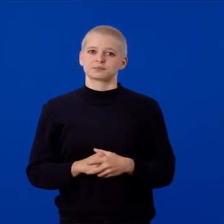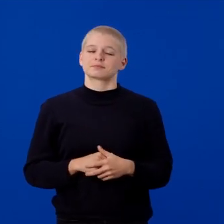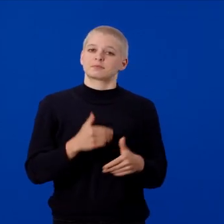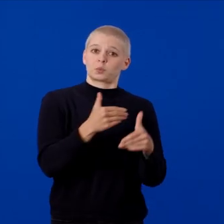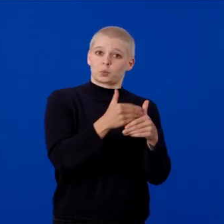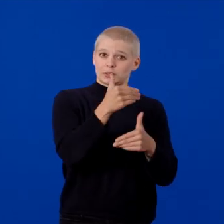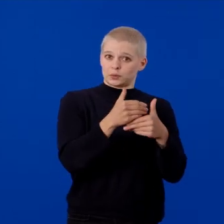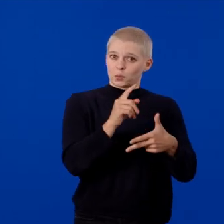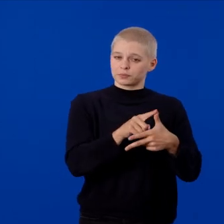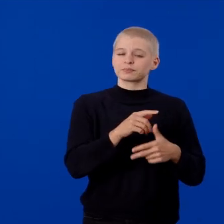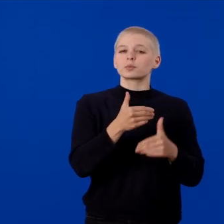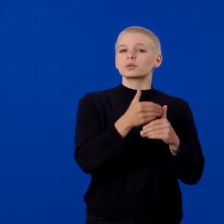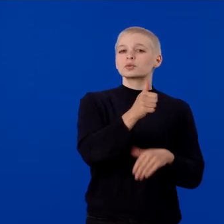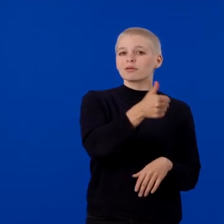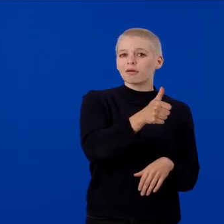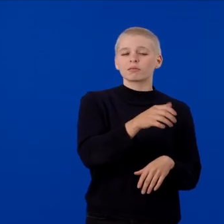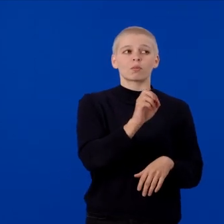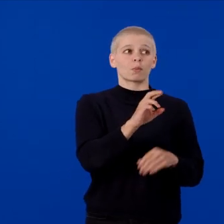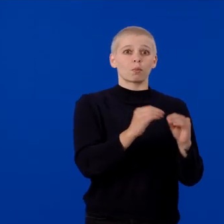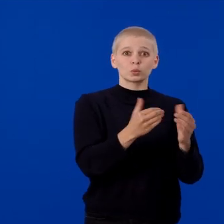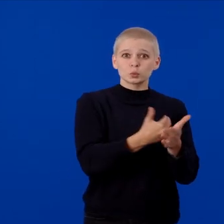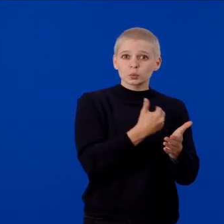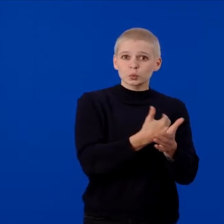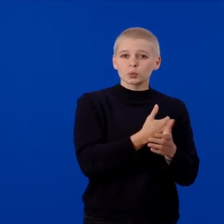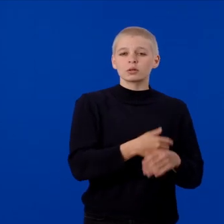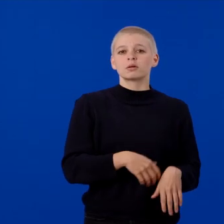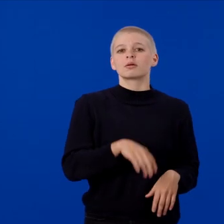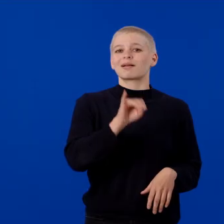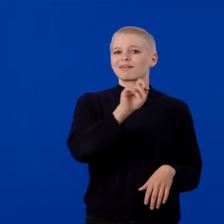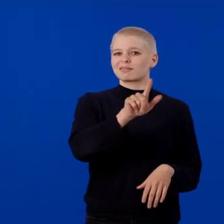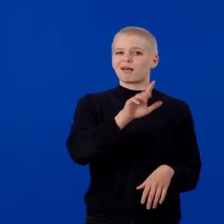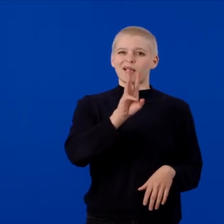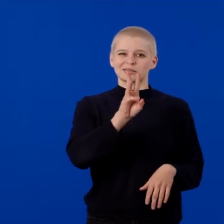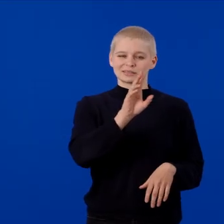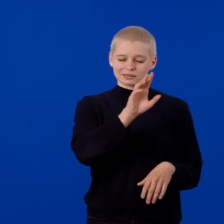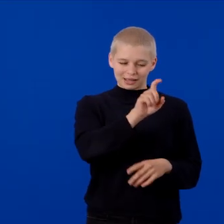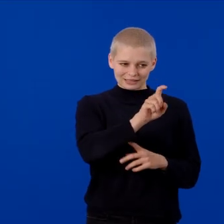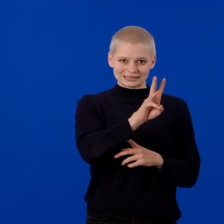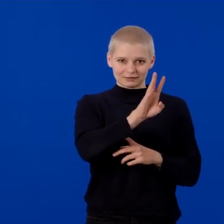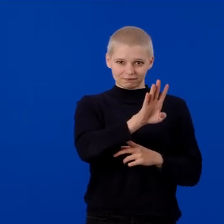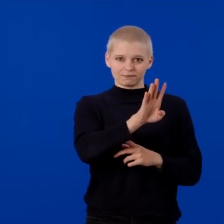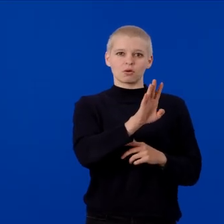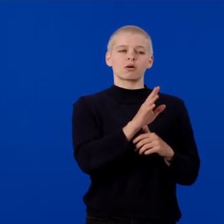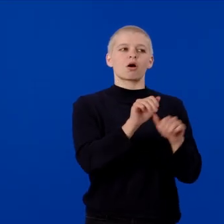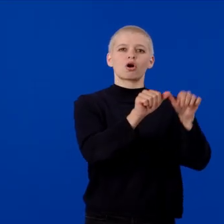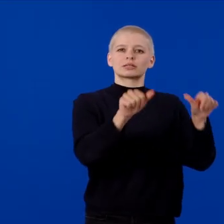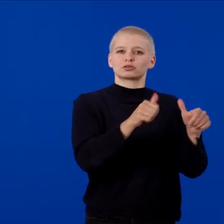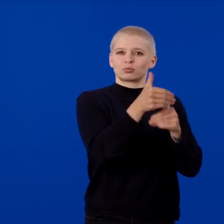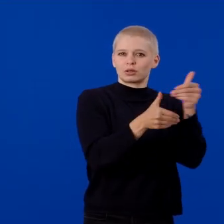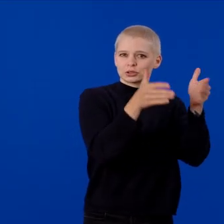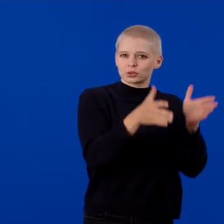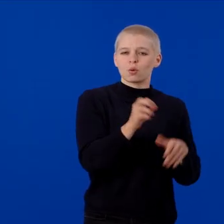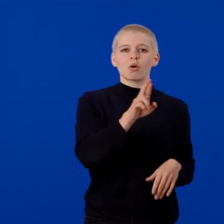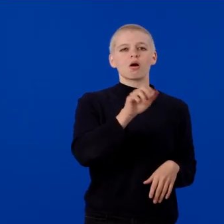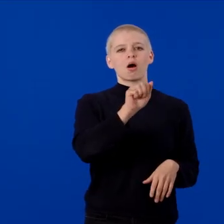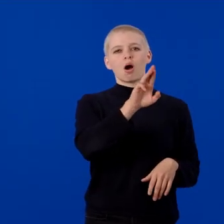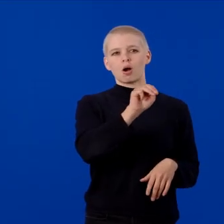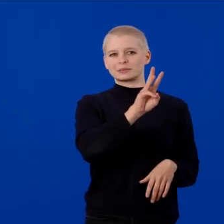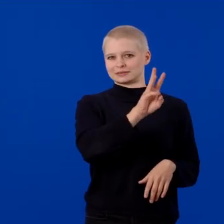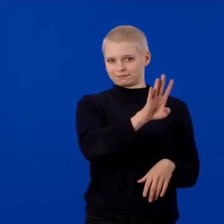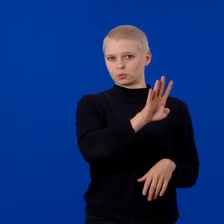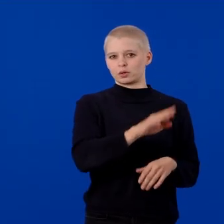For Windows, Windows 10 or newer, an Intel X64 architecture processor, or ARM 64,